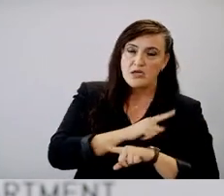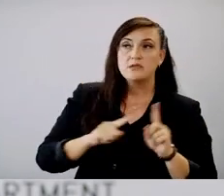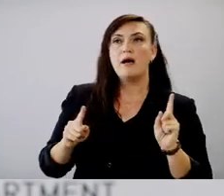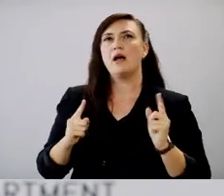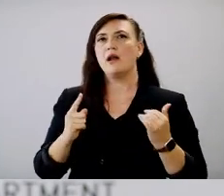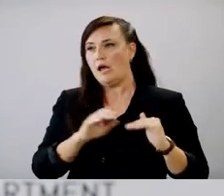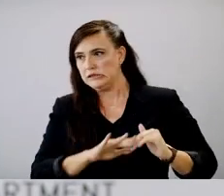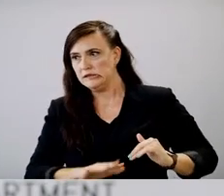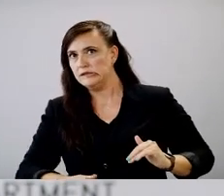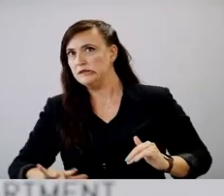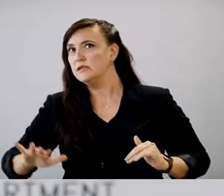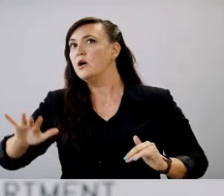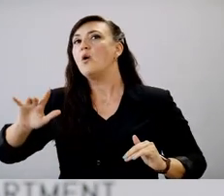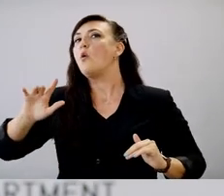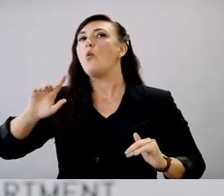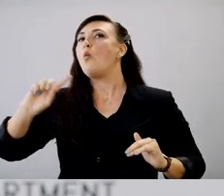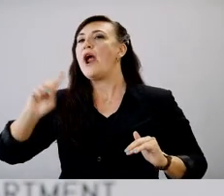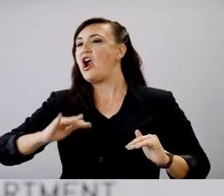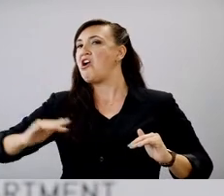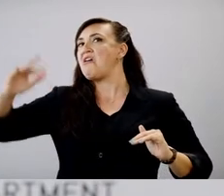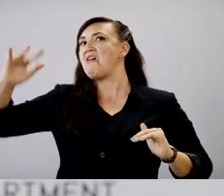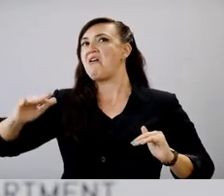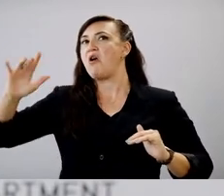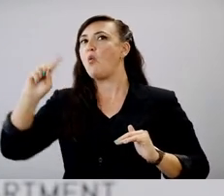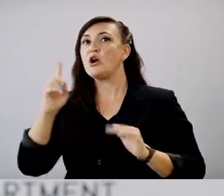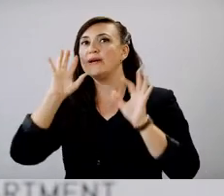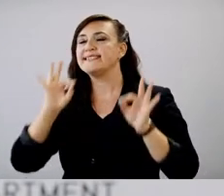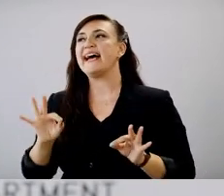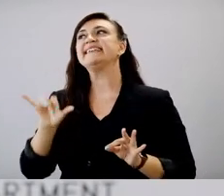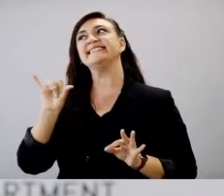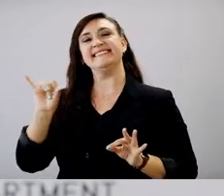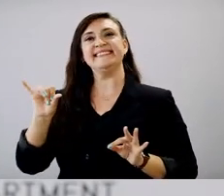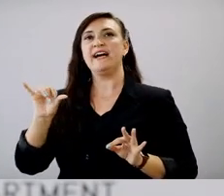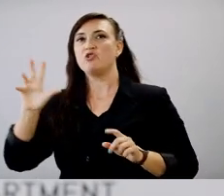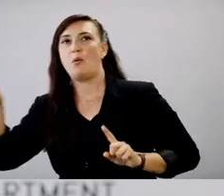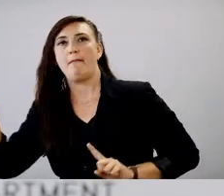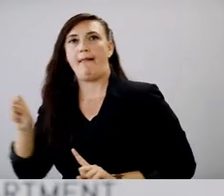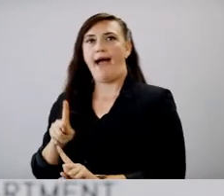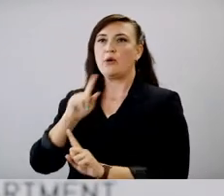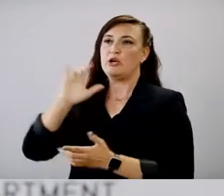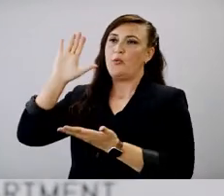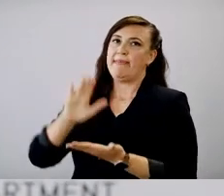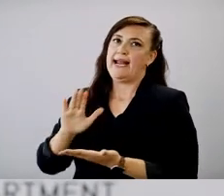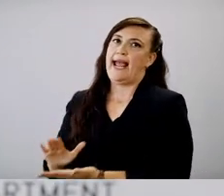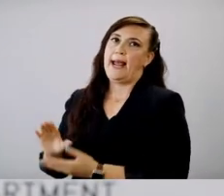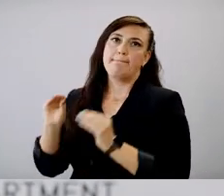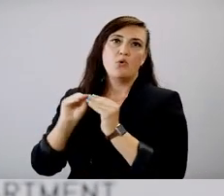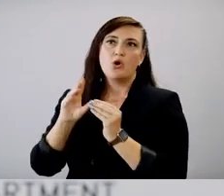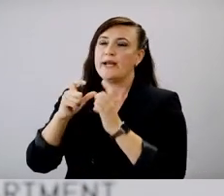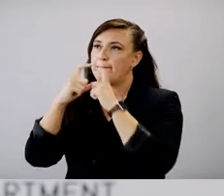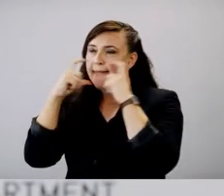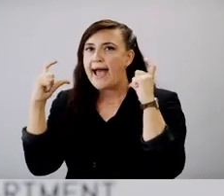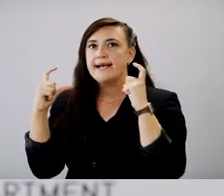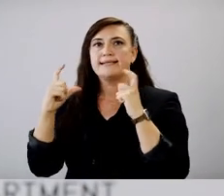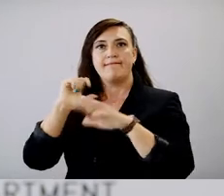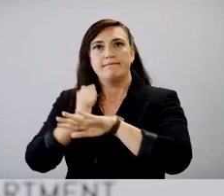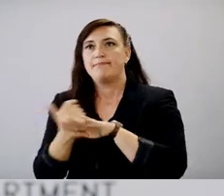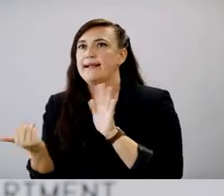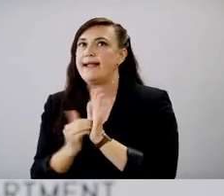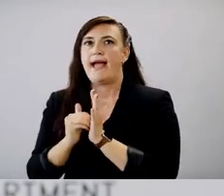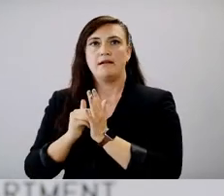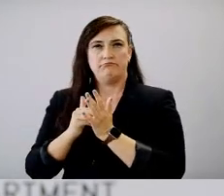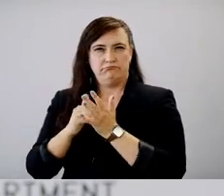you decide given that the increased community transmission that, well, maybe those mitigation strategies make sense and we ought to put them back?